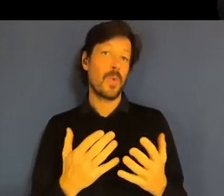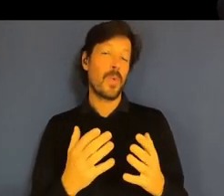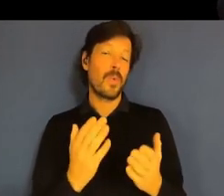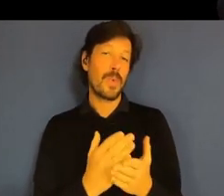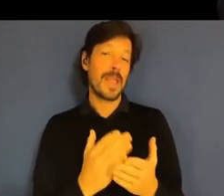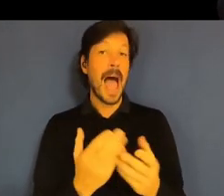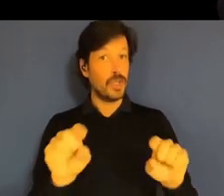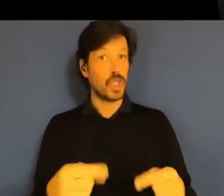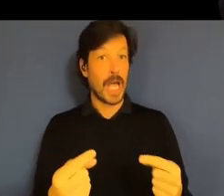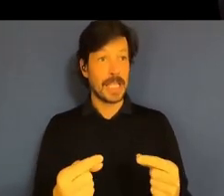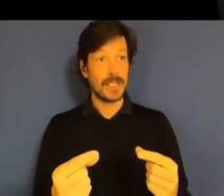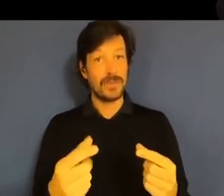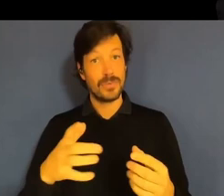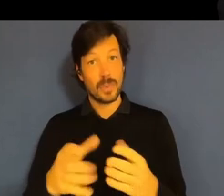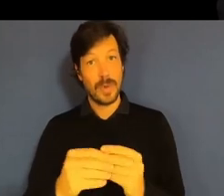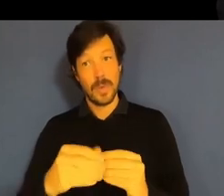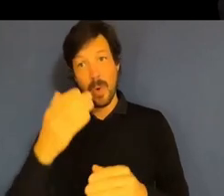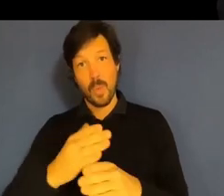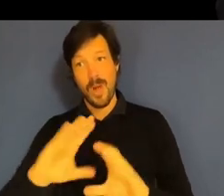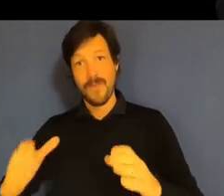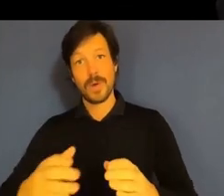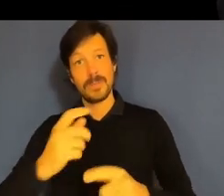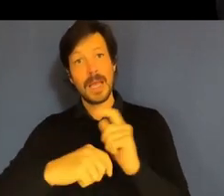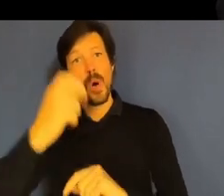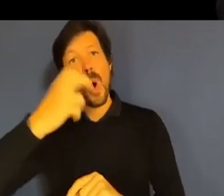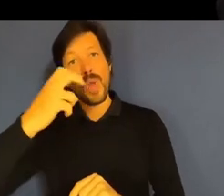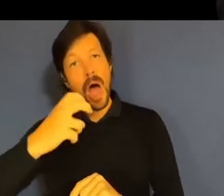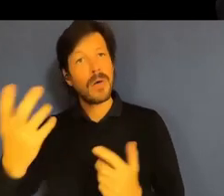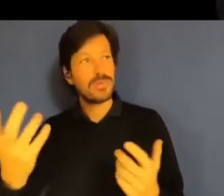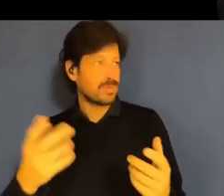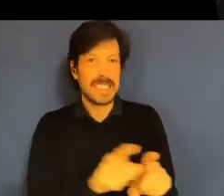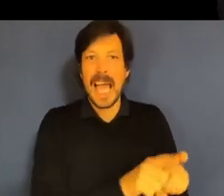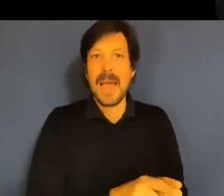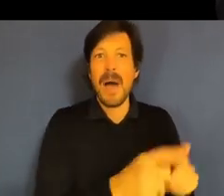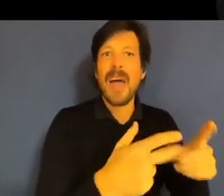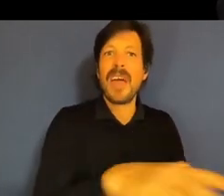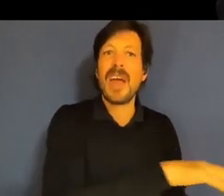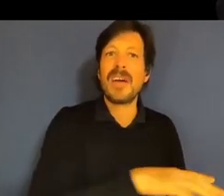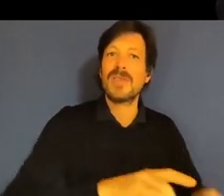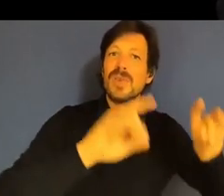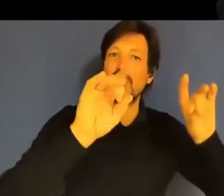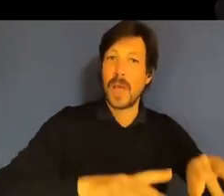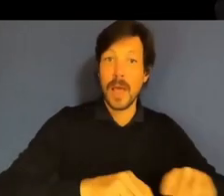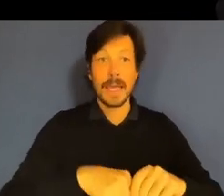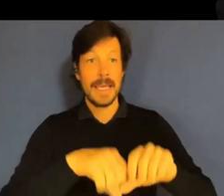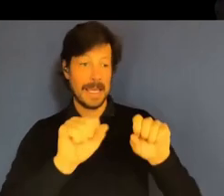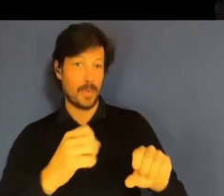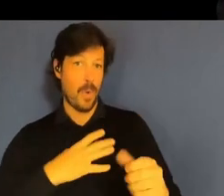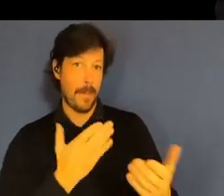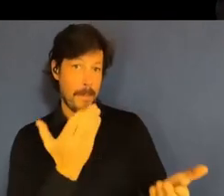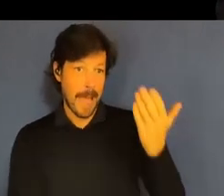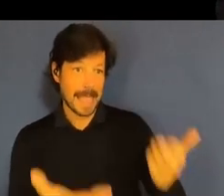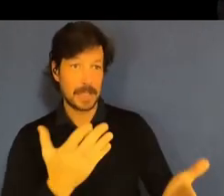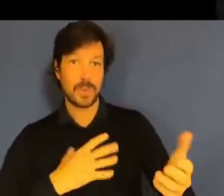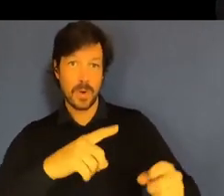with an ageing workforce, and that's just right across Australia. You want to have that balance. You want to have that diversity in any team or group. So